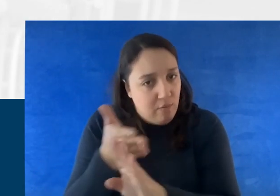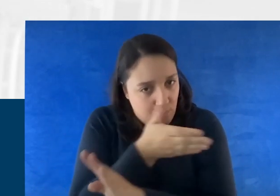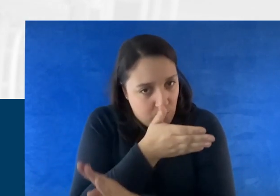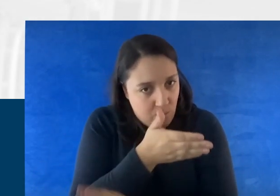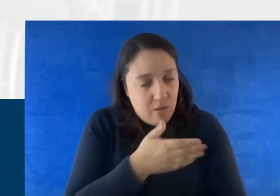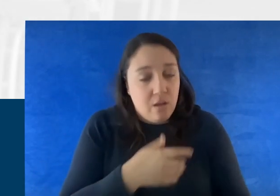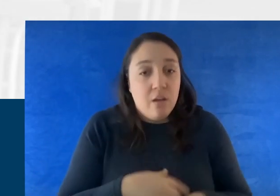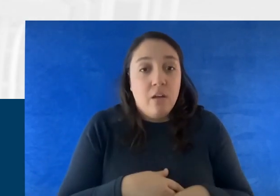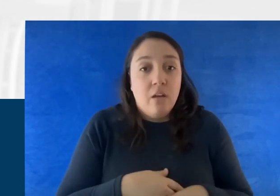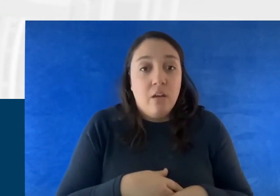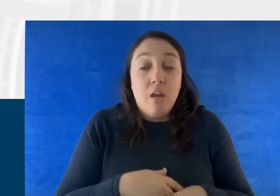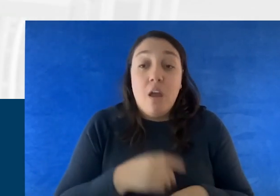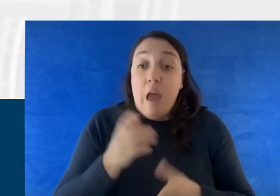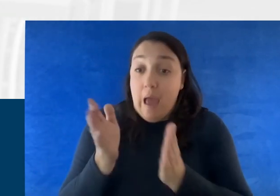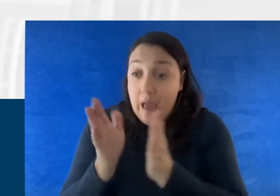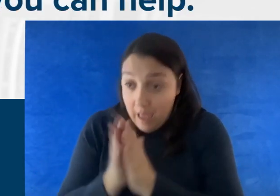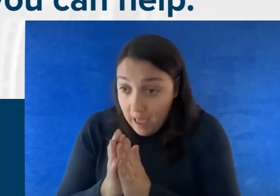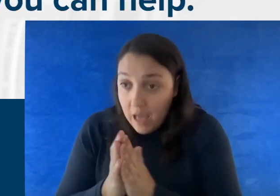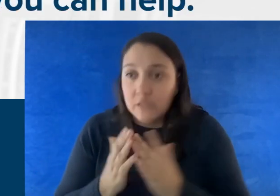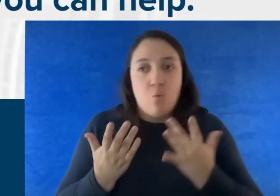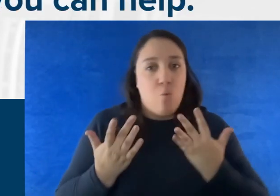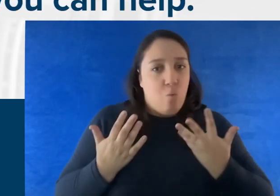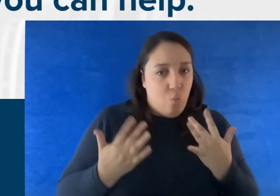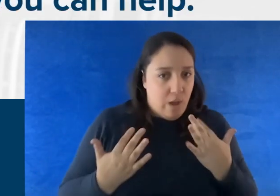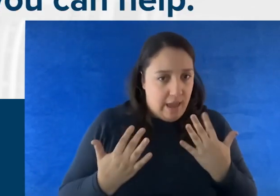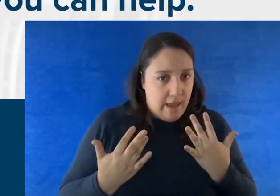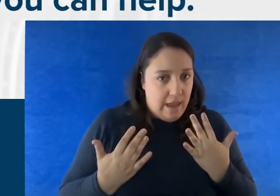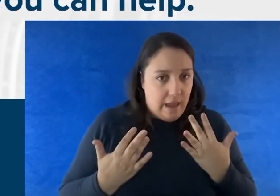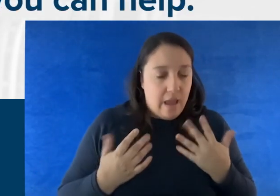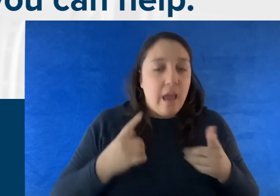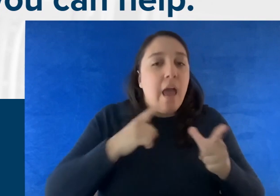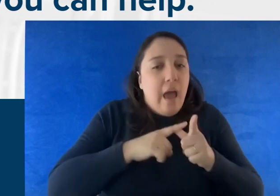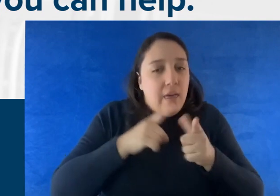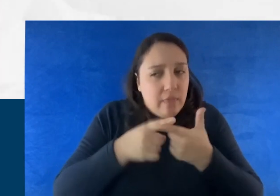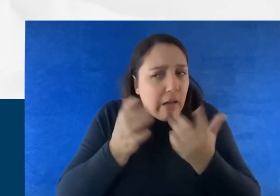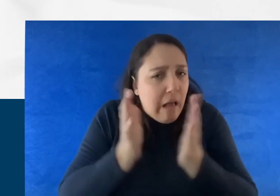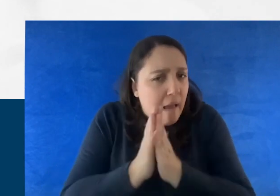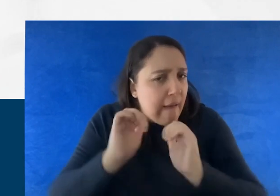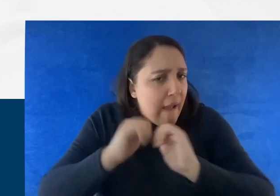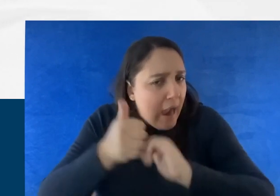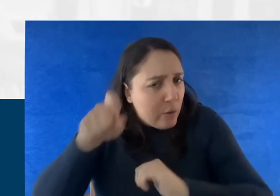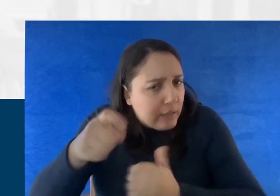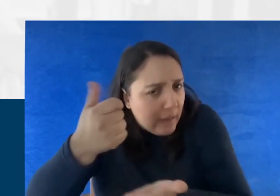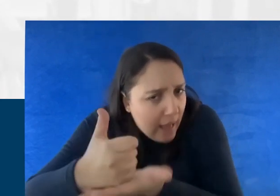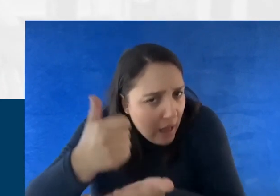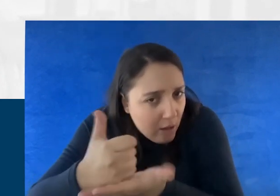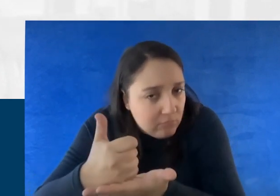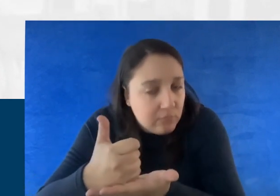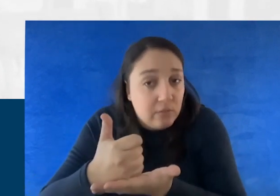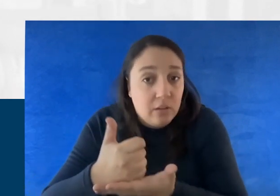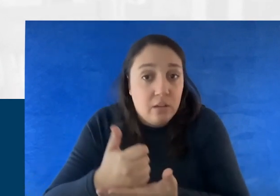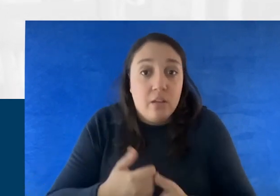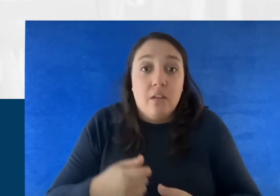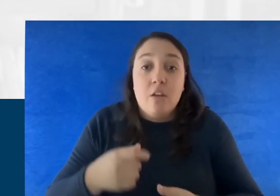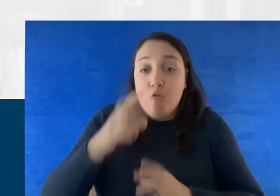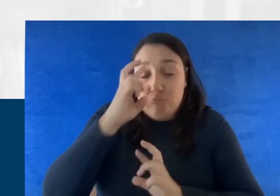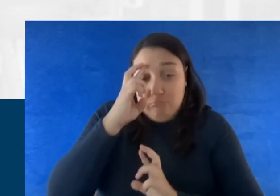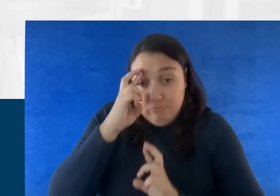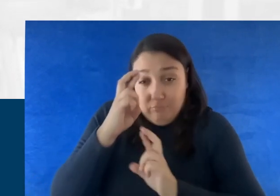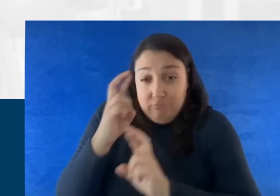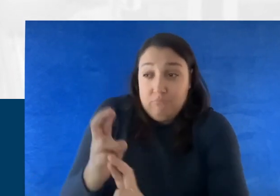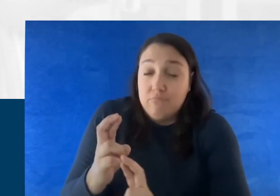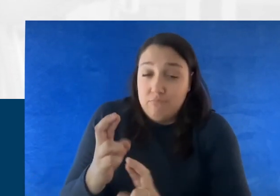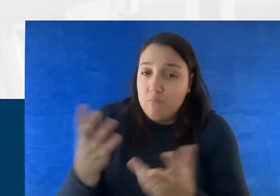help, wait until the offer is accepted, then ask for instructions. Respect the person's right to indicate the kind of help they